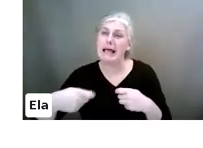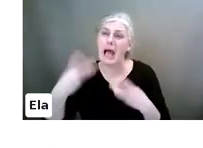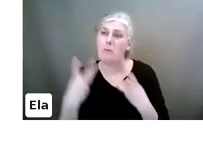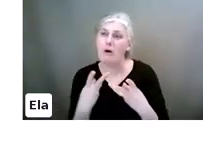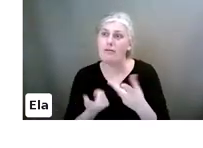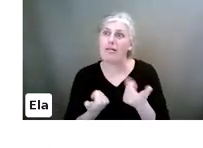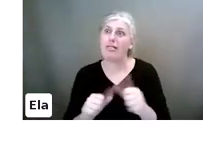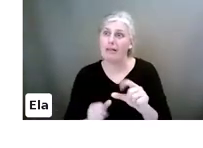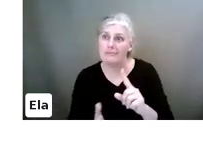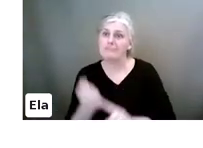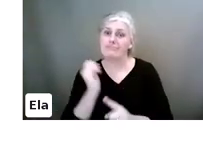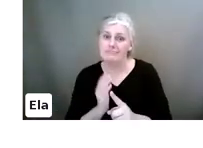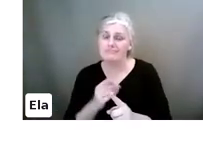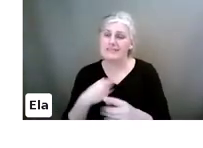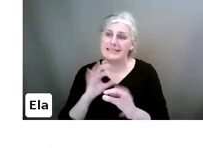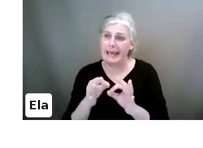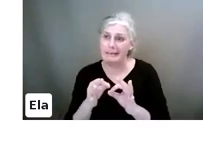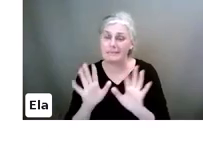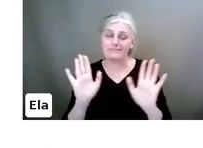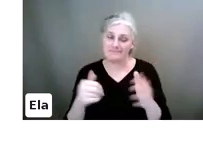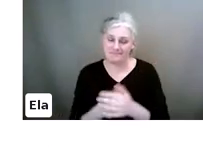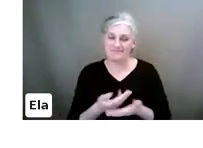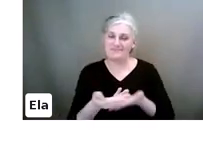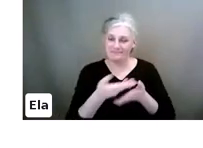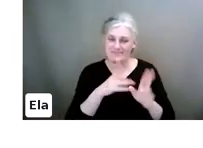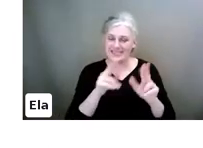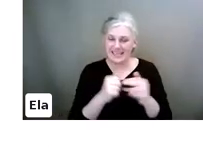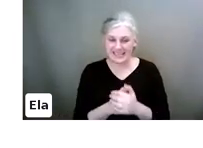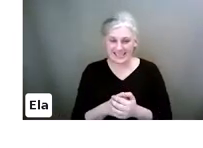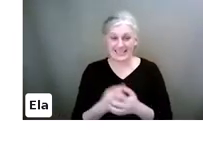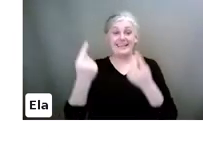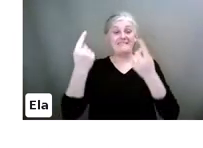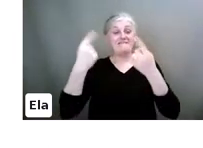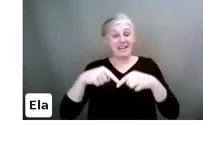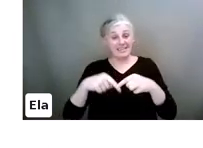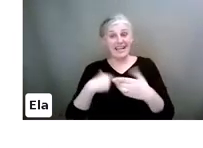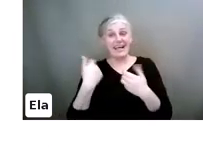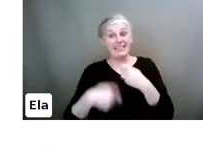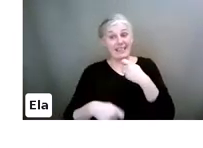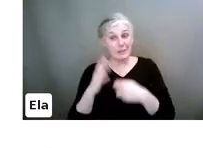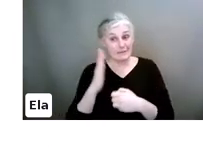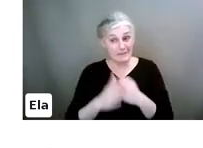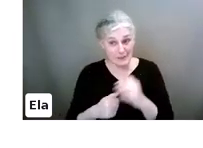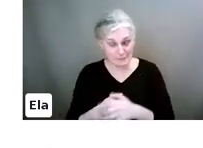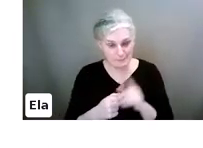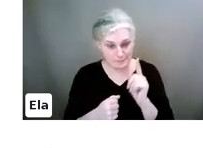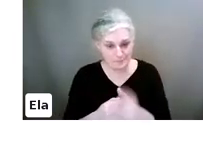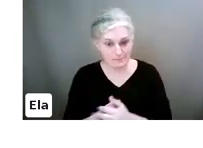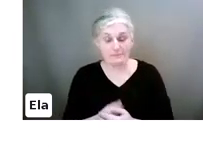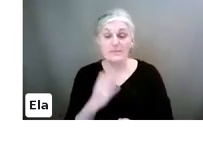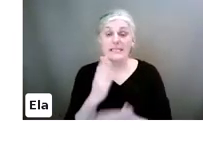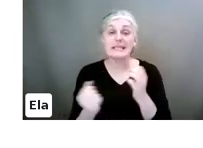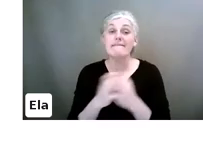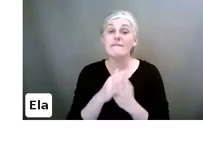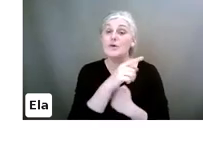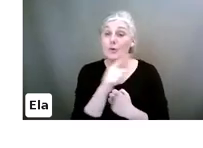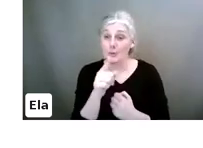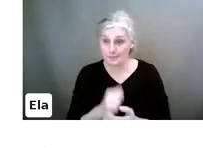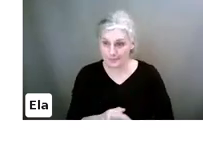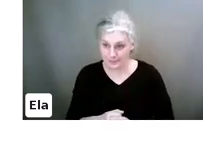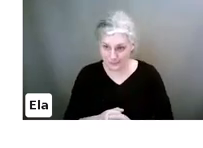is. So, the final thing. And then we're done, right? This is something for you, right?